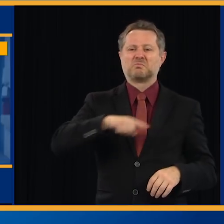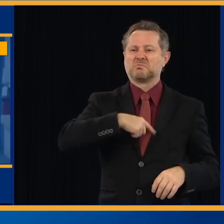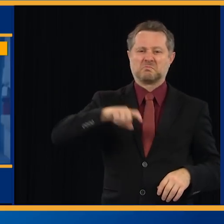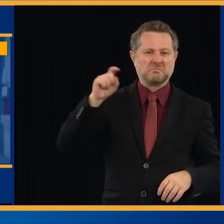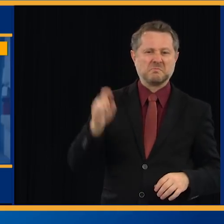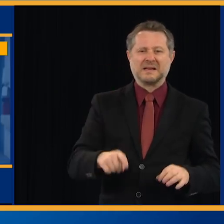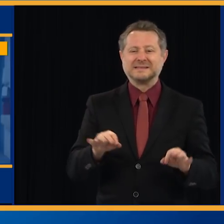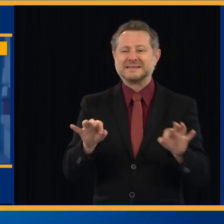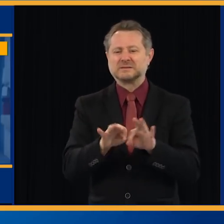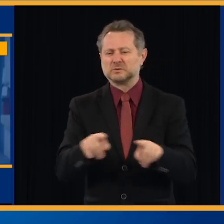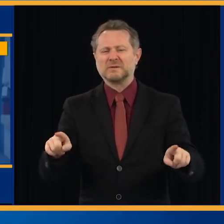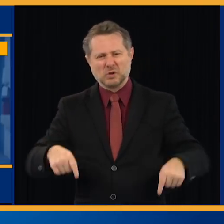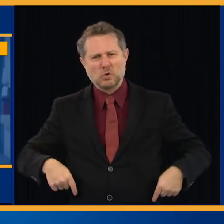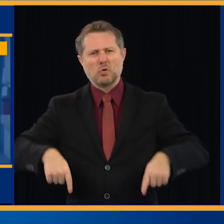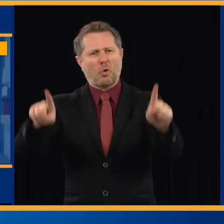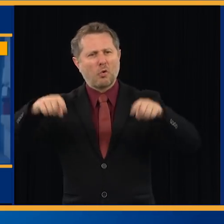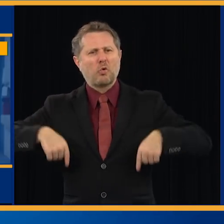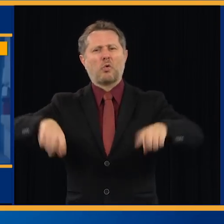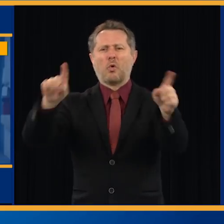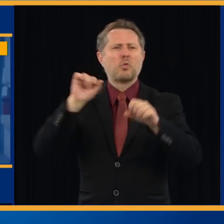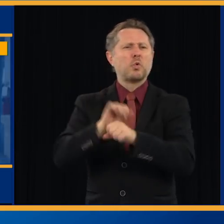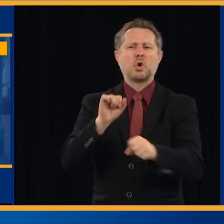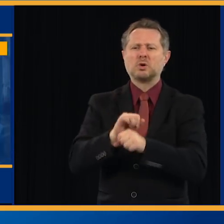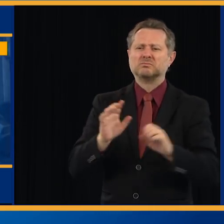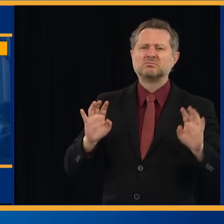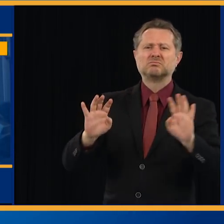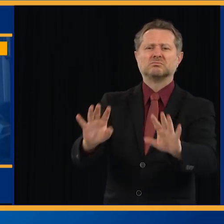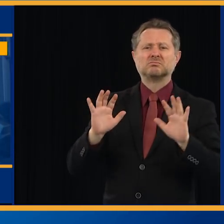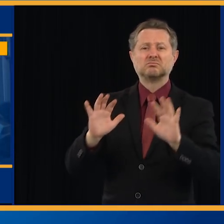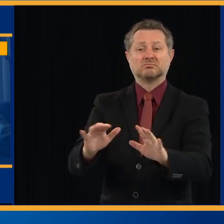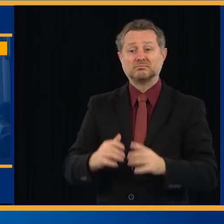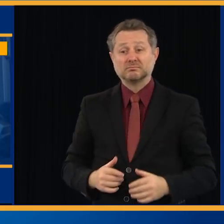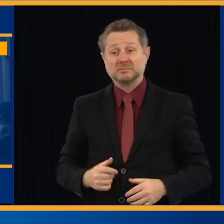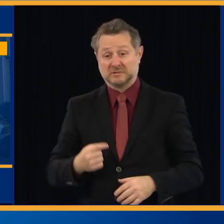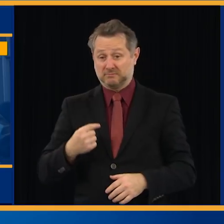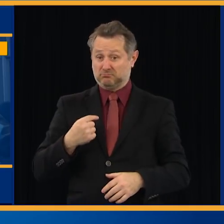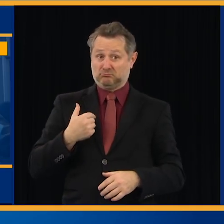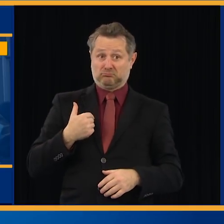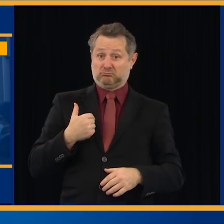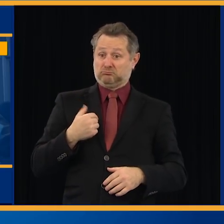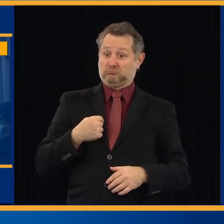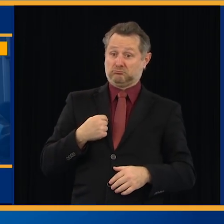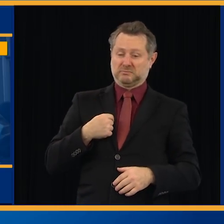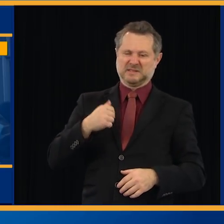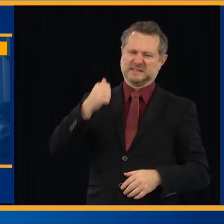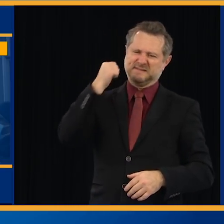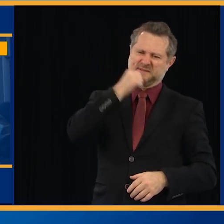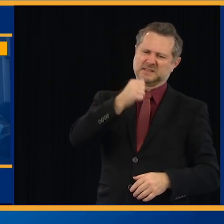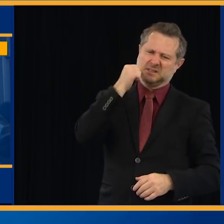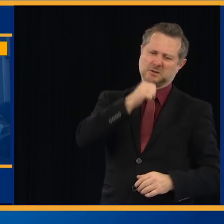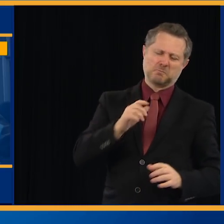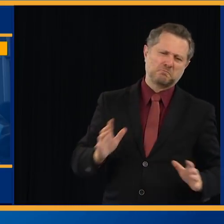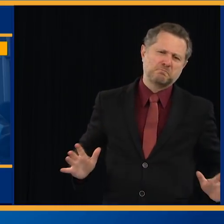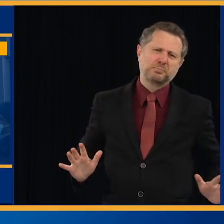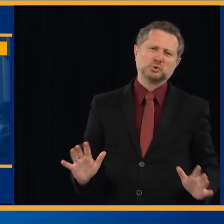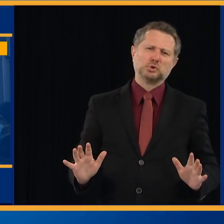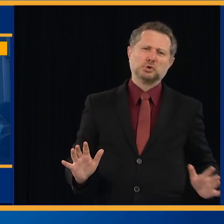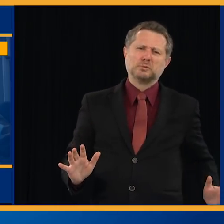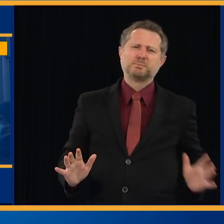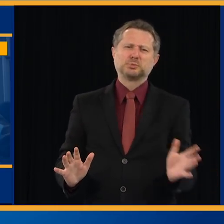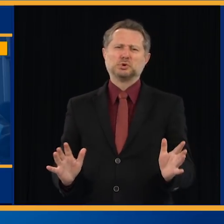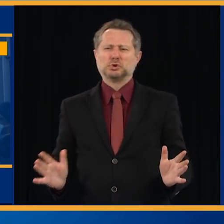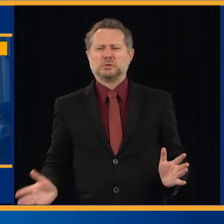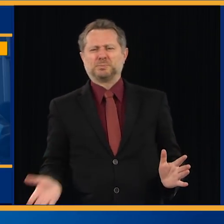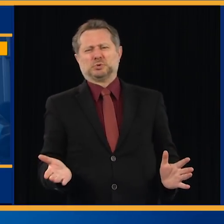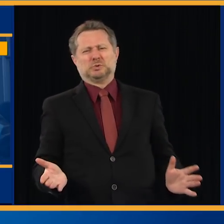to go to work. I am pushing every day to get our essential workers to go